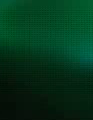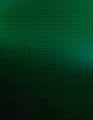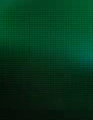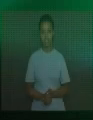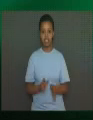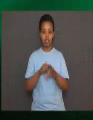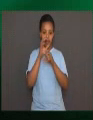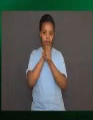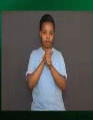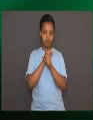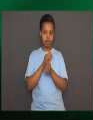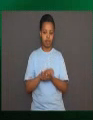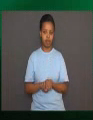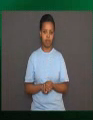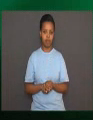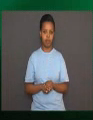Time's up.